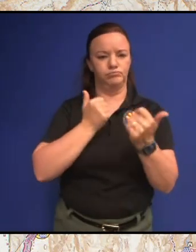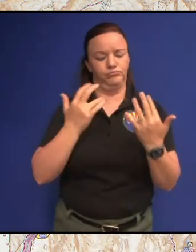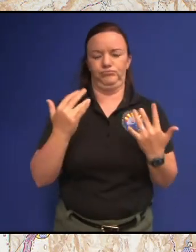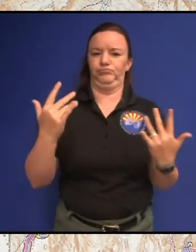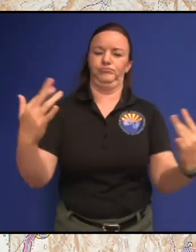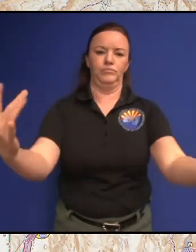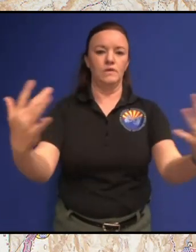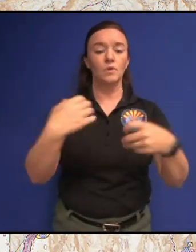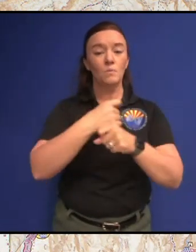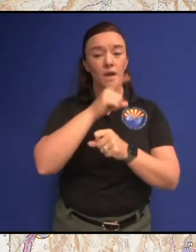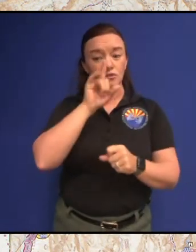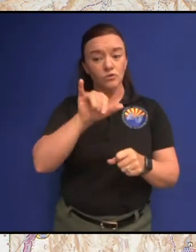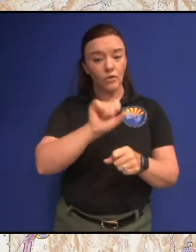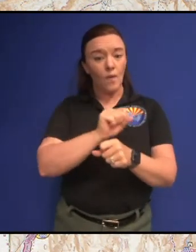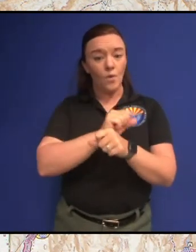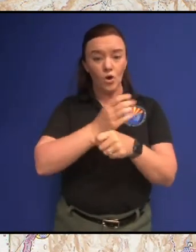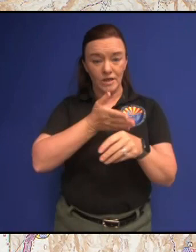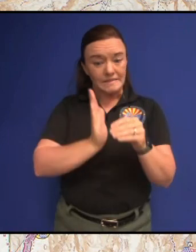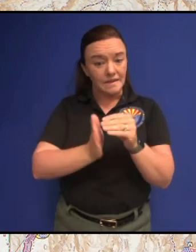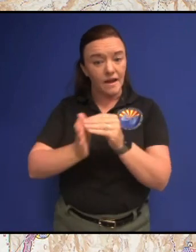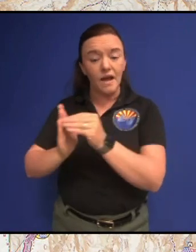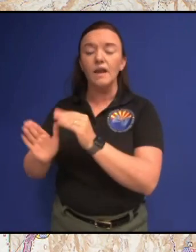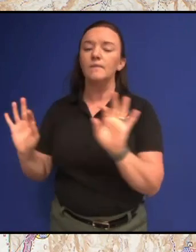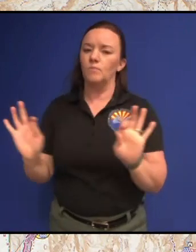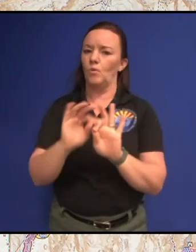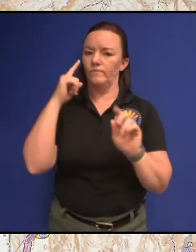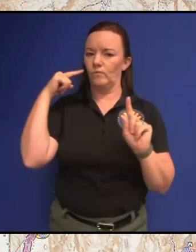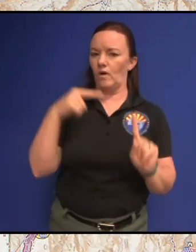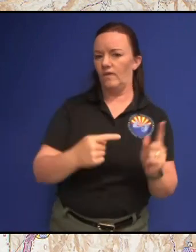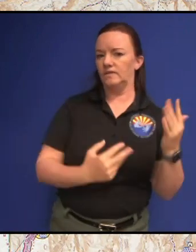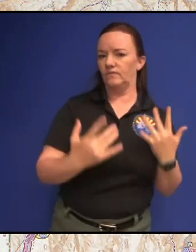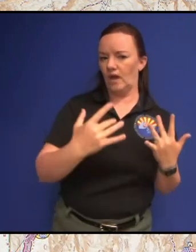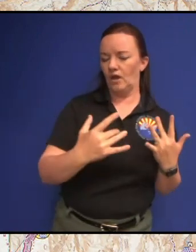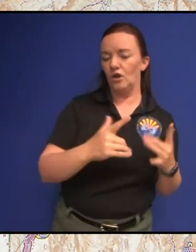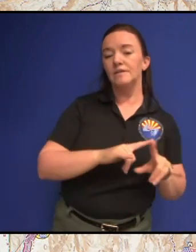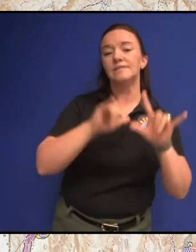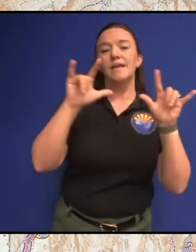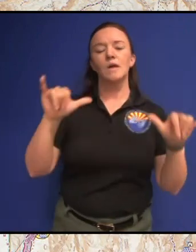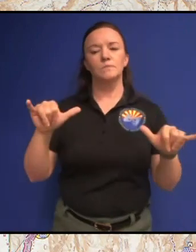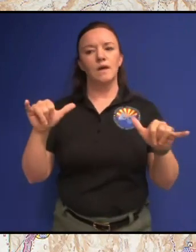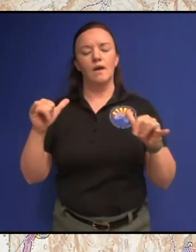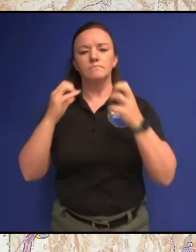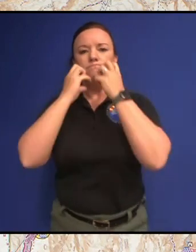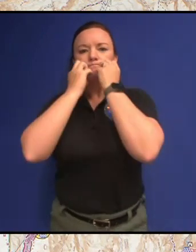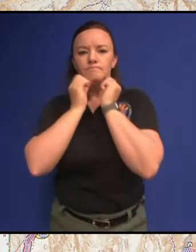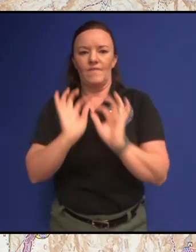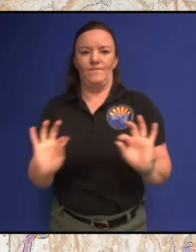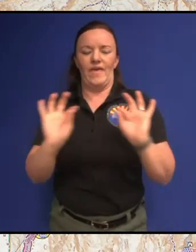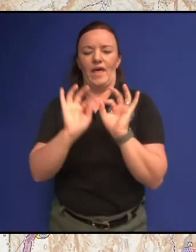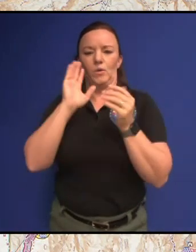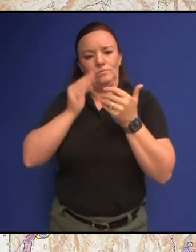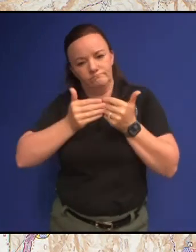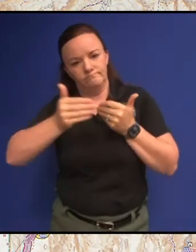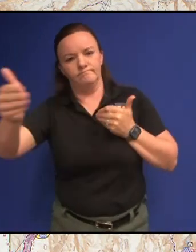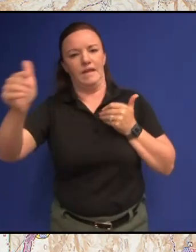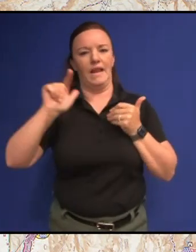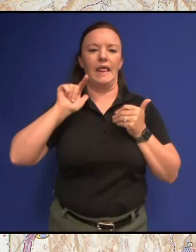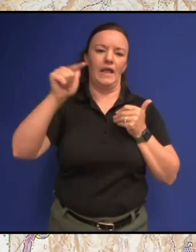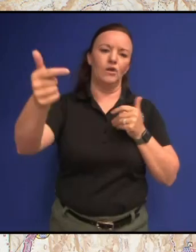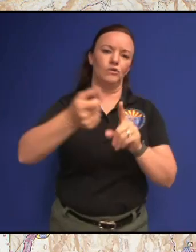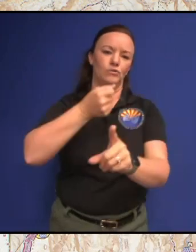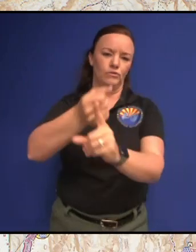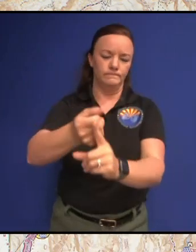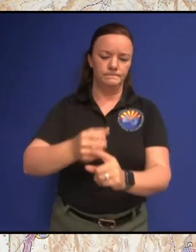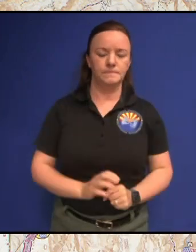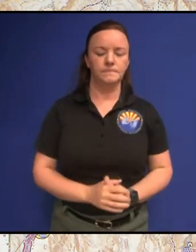is done is important for this fire but it also has a huge amount of value downstream last thing I want to